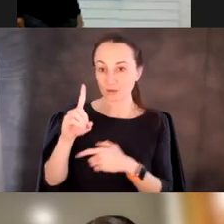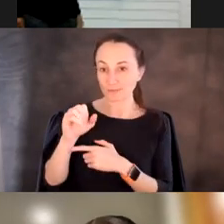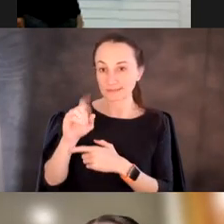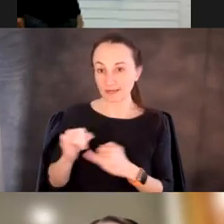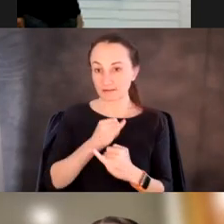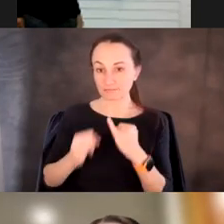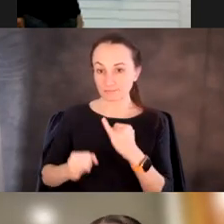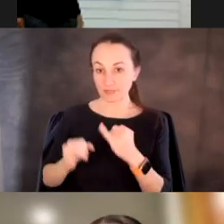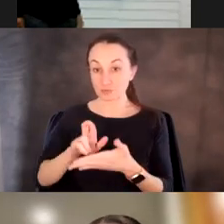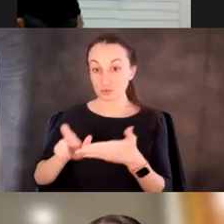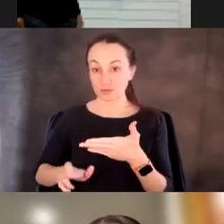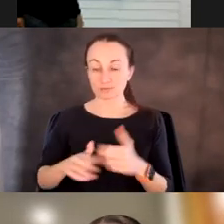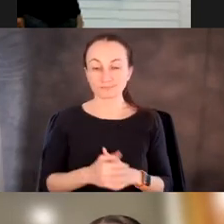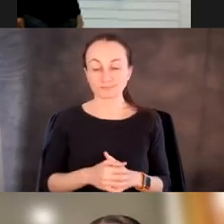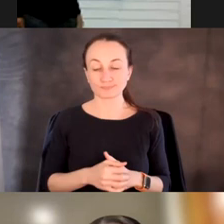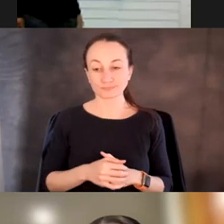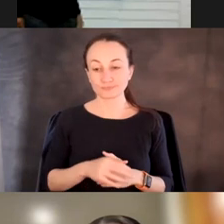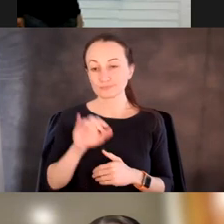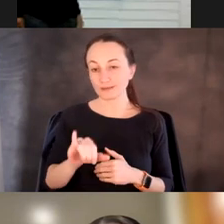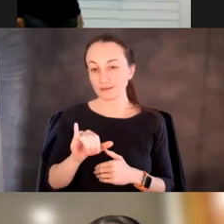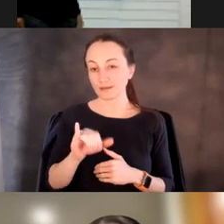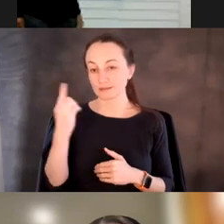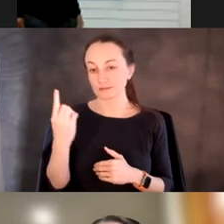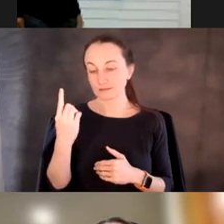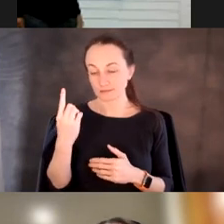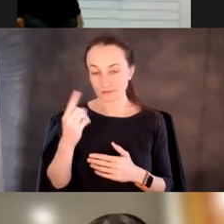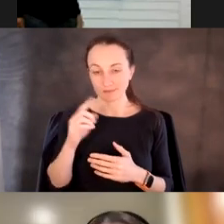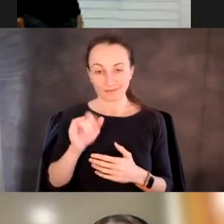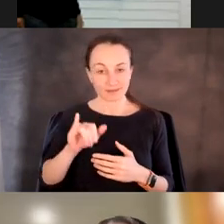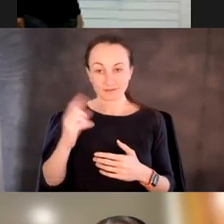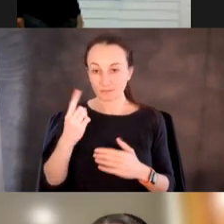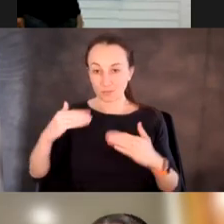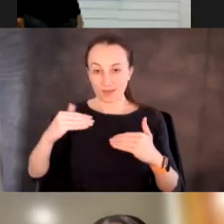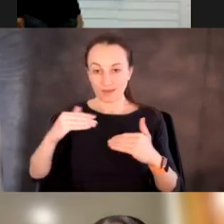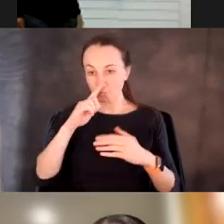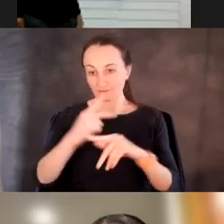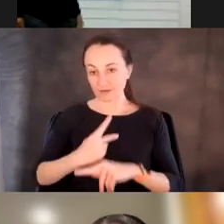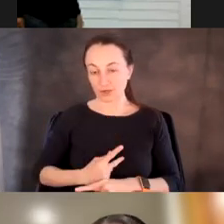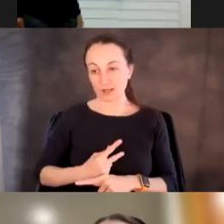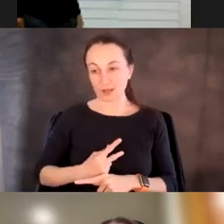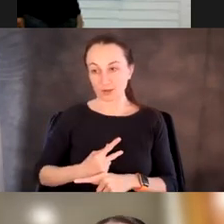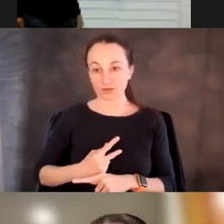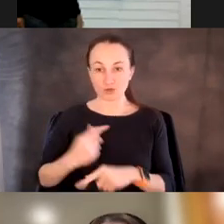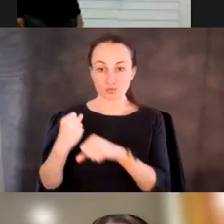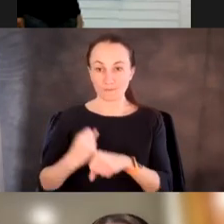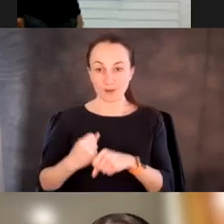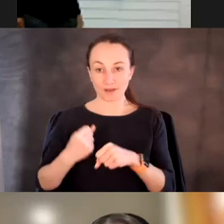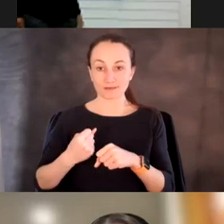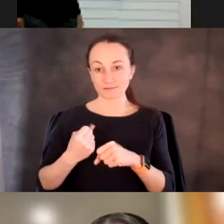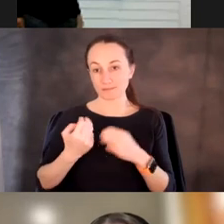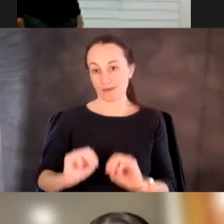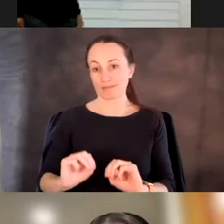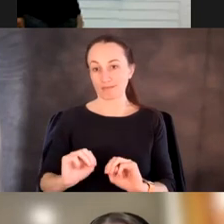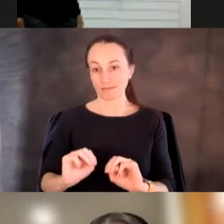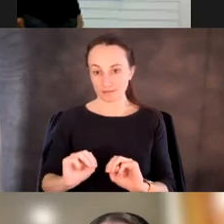other end. And I think that's, that's something we, we still have, uh, we have not yet figured out a, uh, a robust method for, for